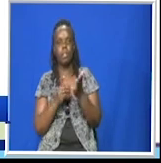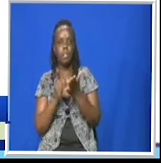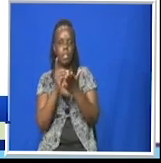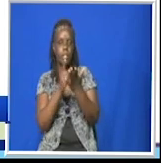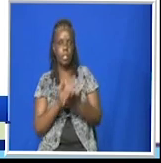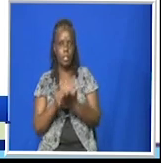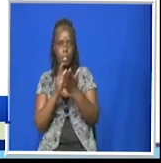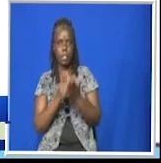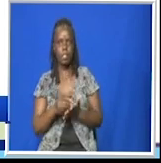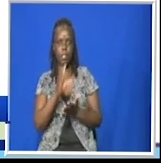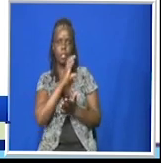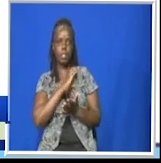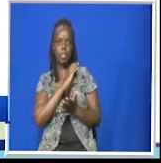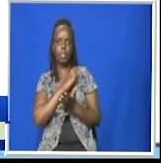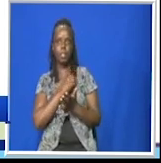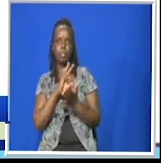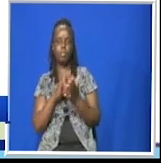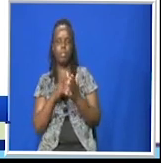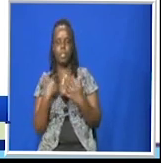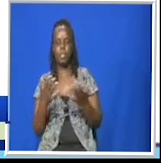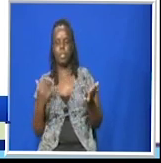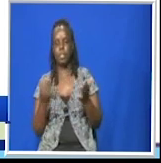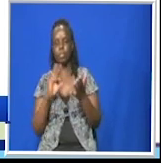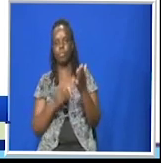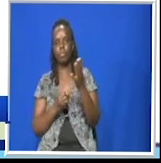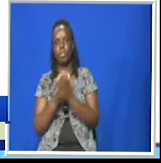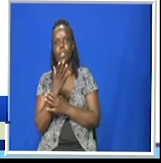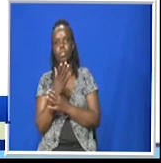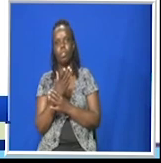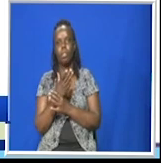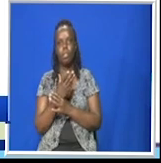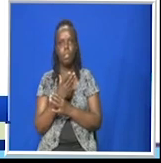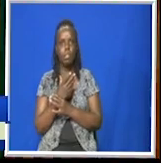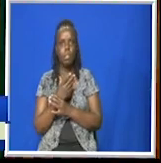the characteristics of the factors of production.